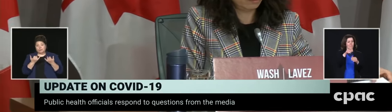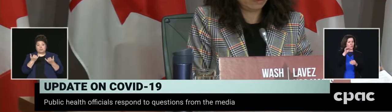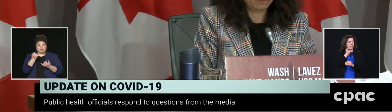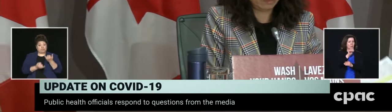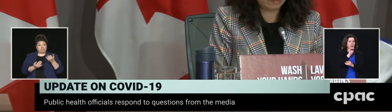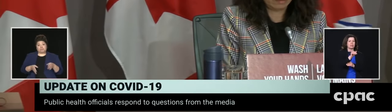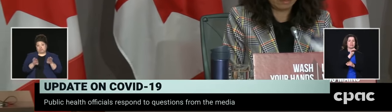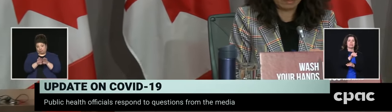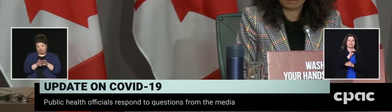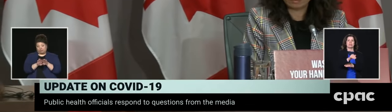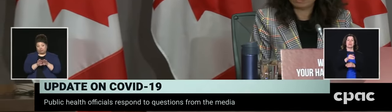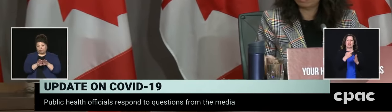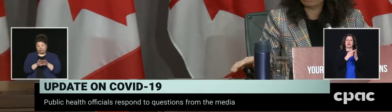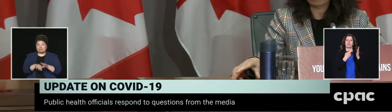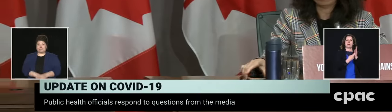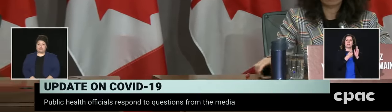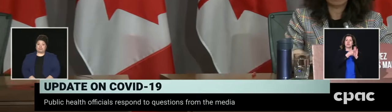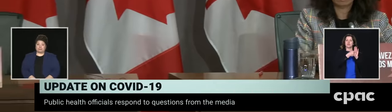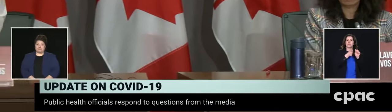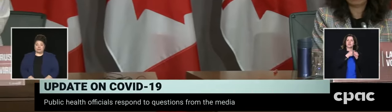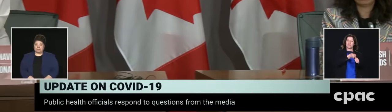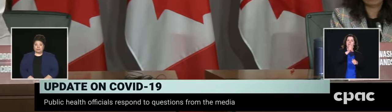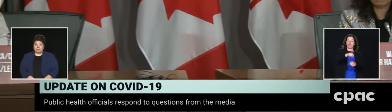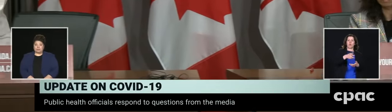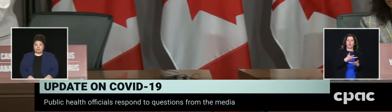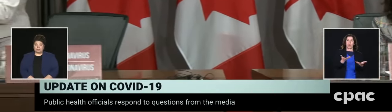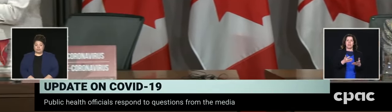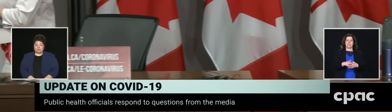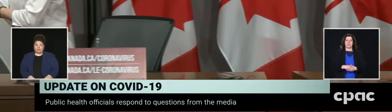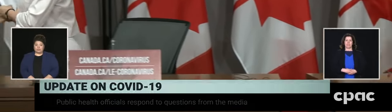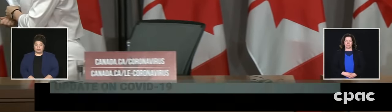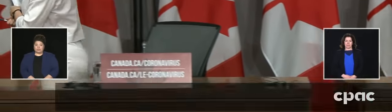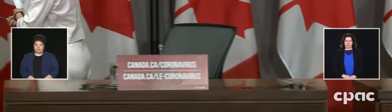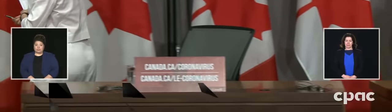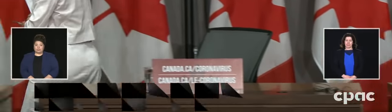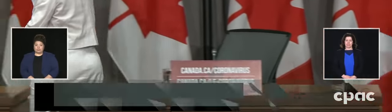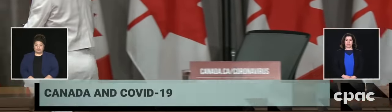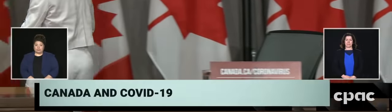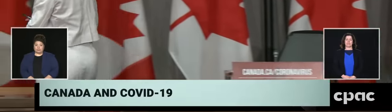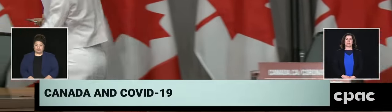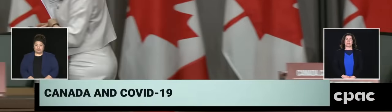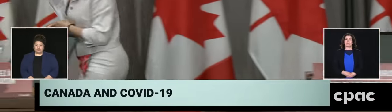Thank you. Merci. The conference has now ended. Please disconnect your lines at this time.